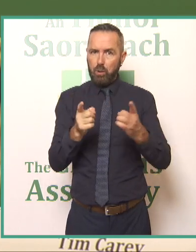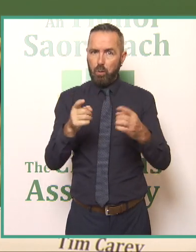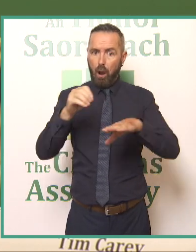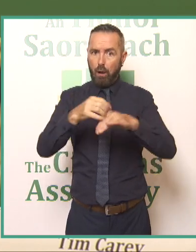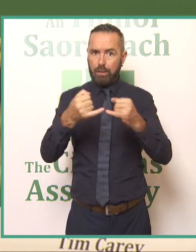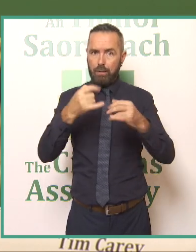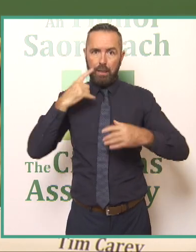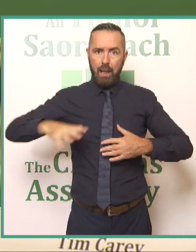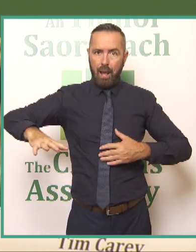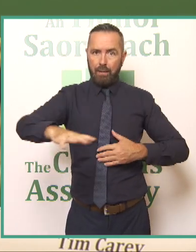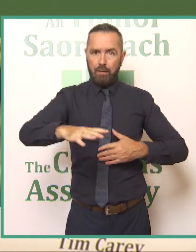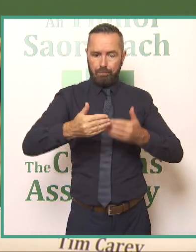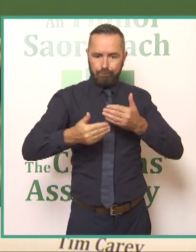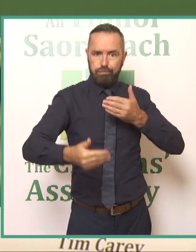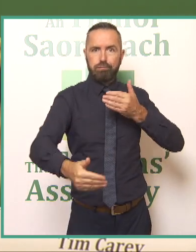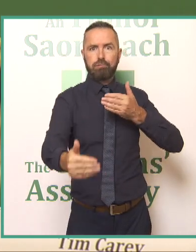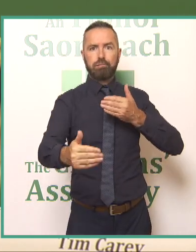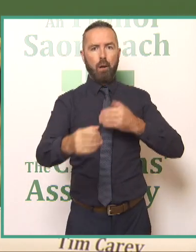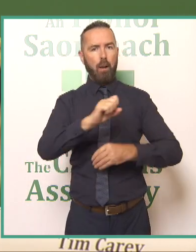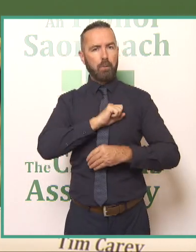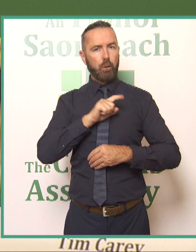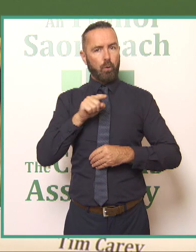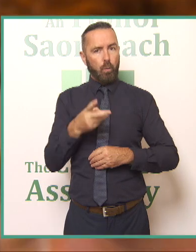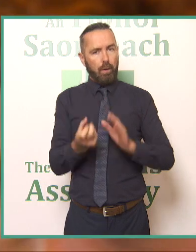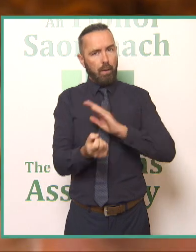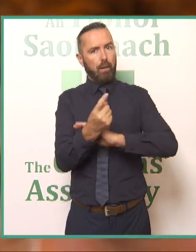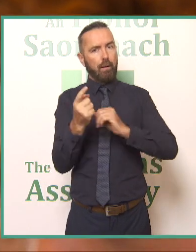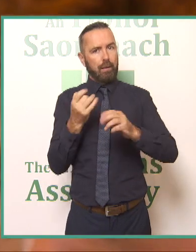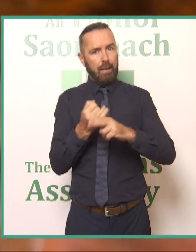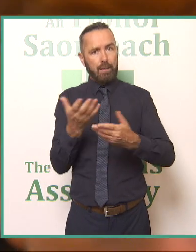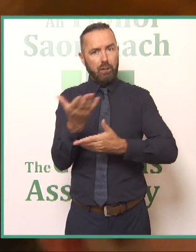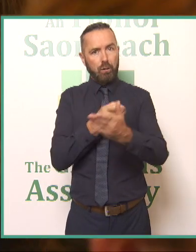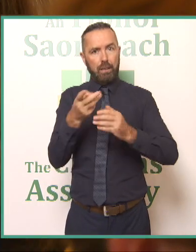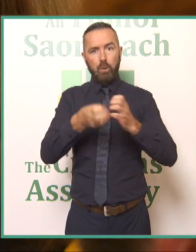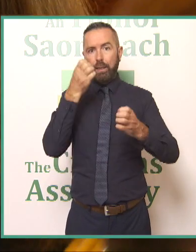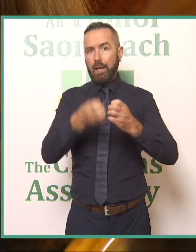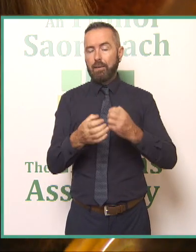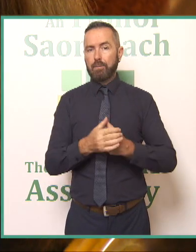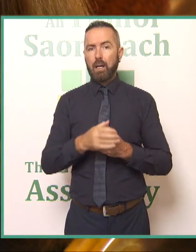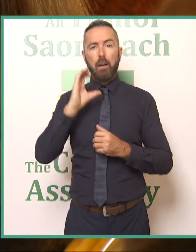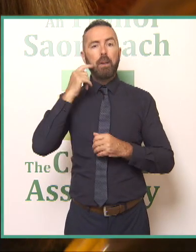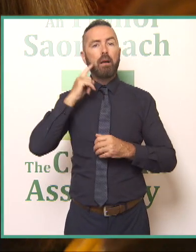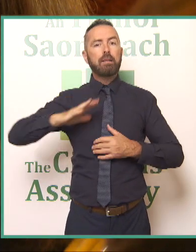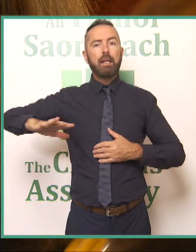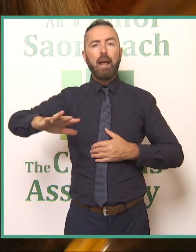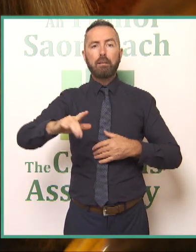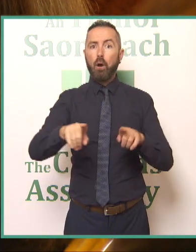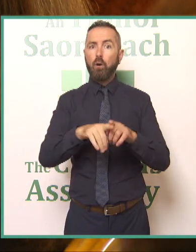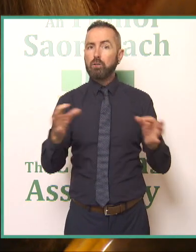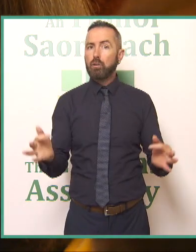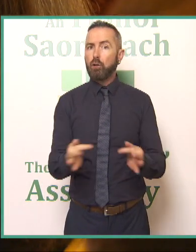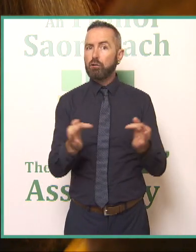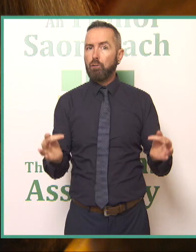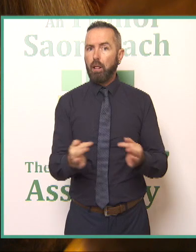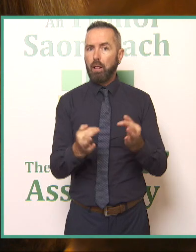that that's a theme that will come up a lot in our discussions this weekend and because the land is also cultural because it's where we make memories